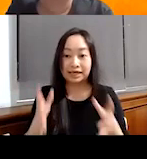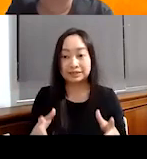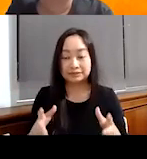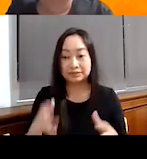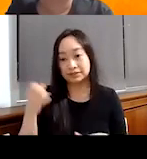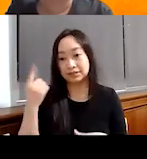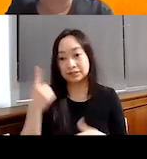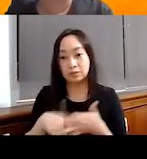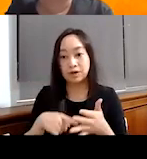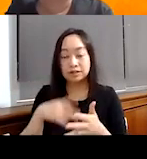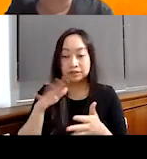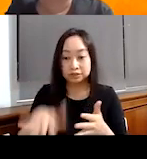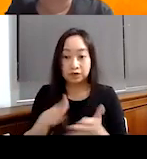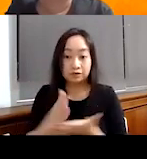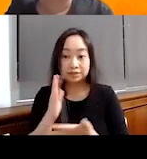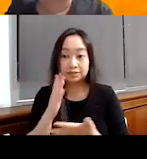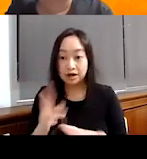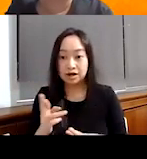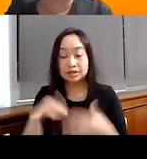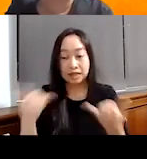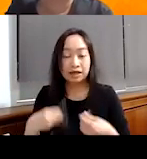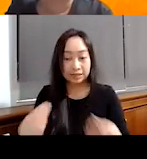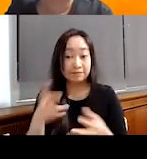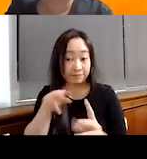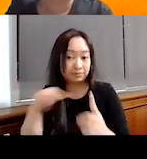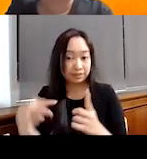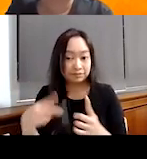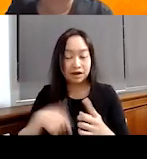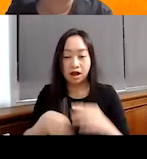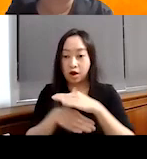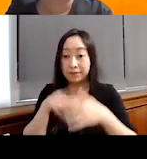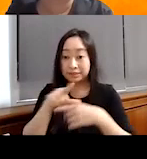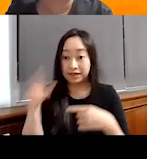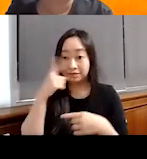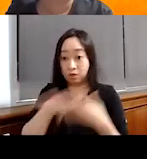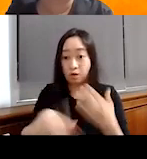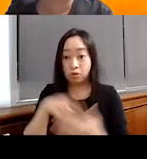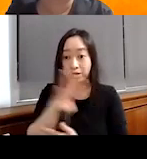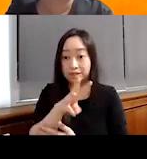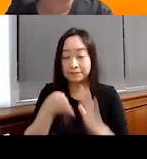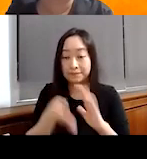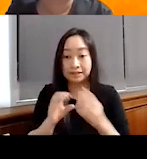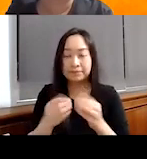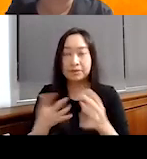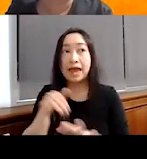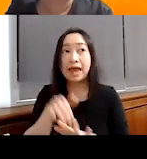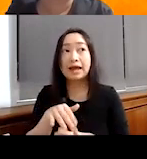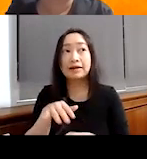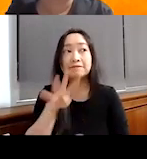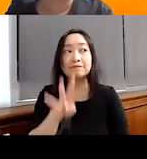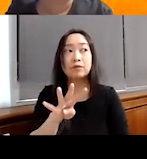um, understand what child rights are. Now, just to give you some perspective, our baseline for all of West Bank, that number is at 43